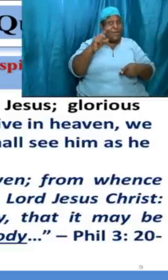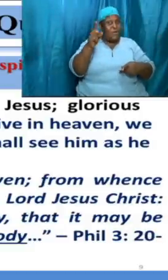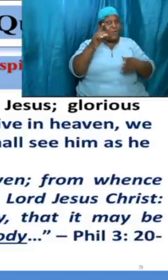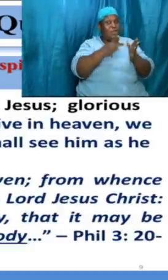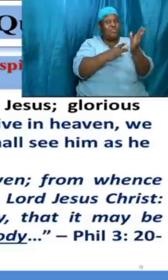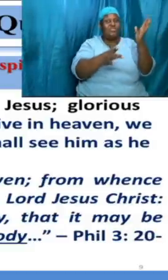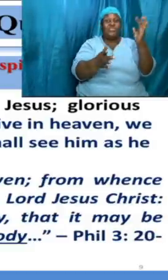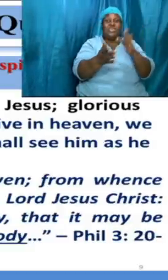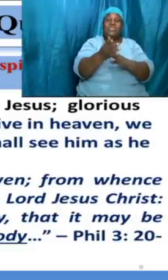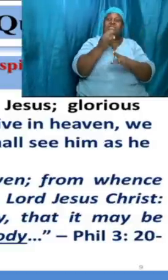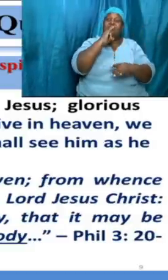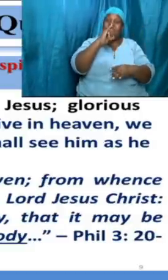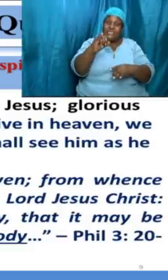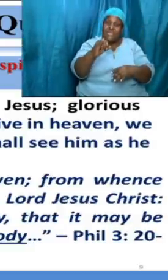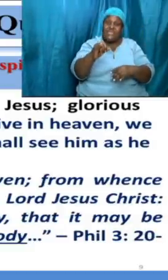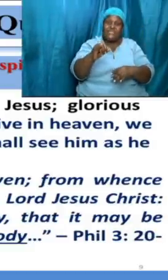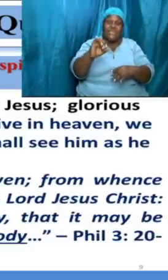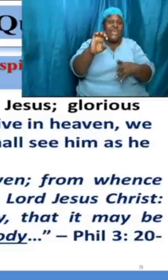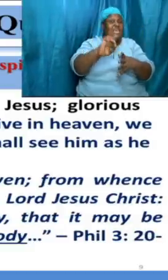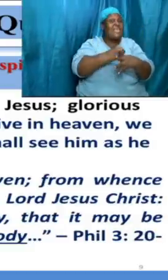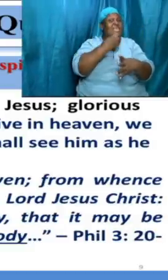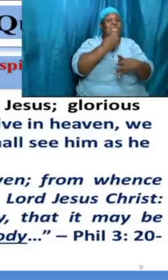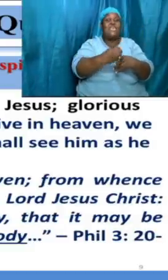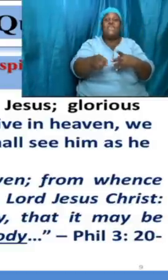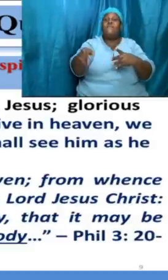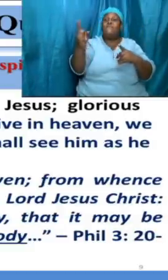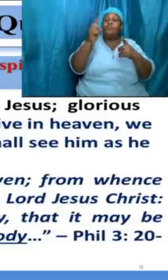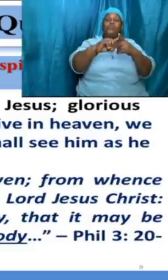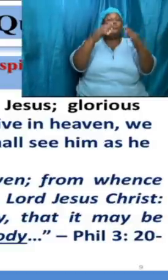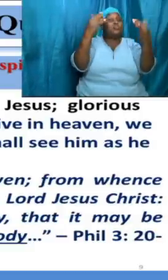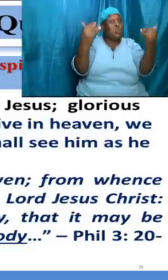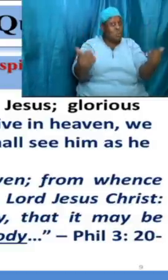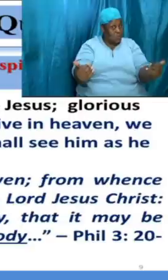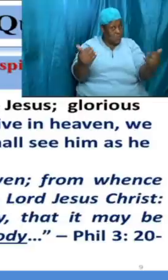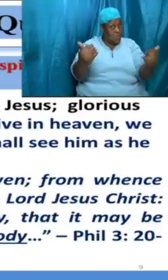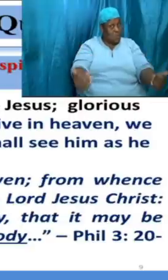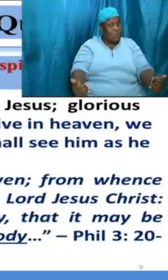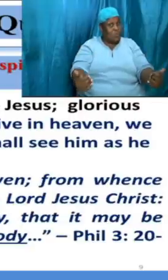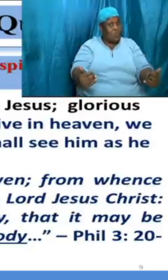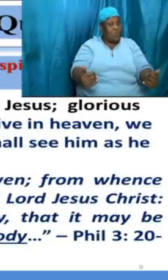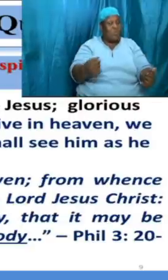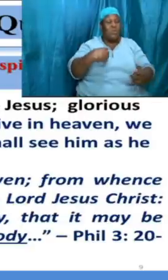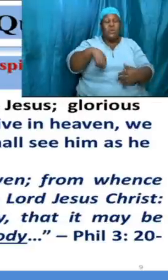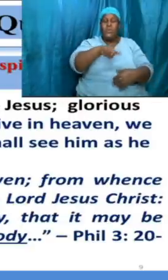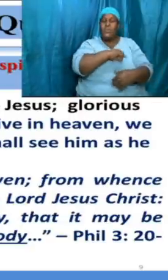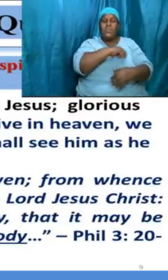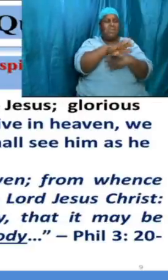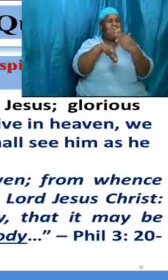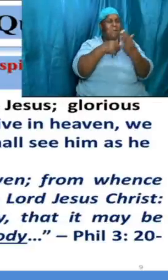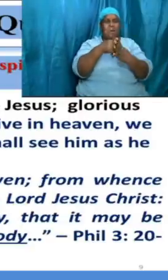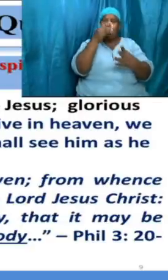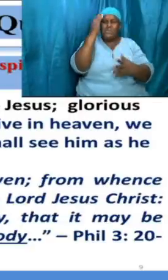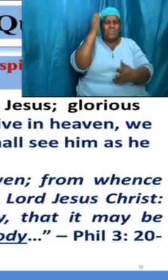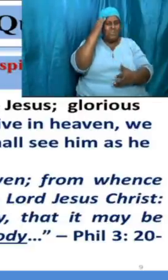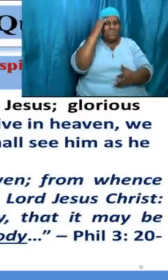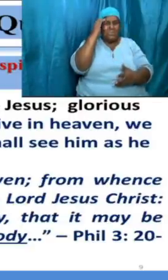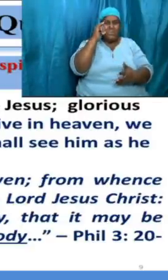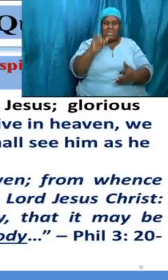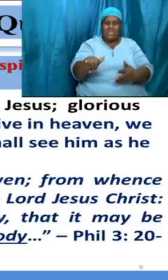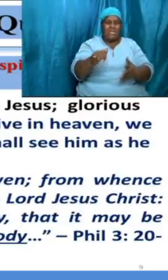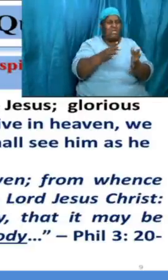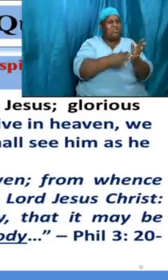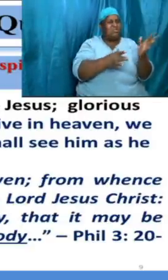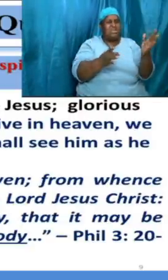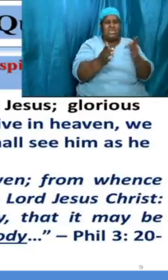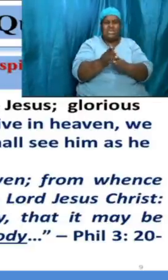this point in time and we all know that jesus when